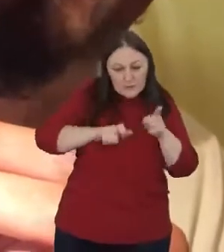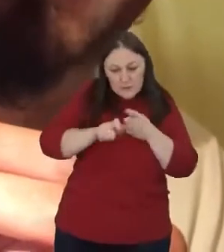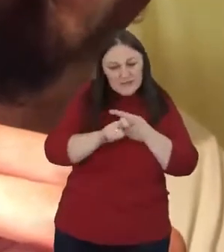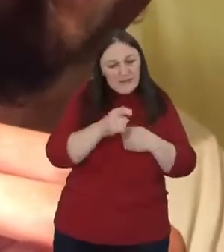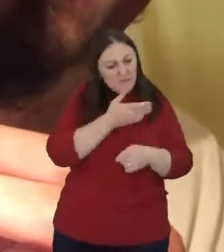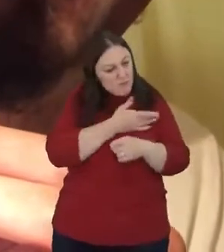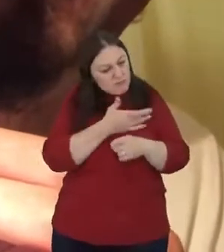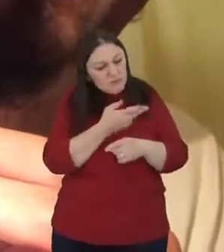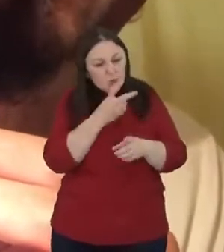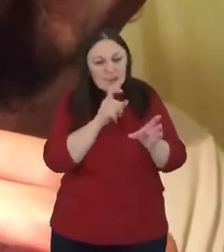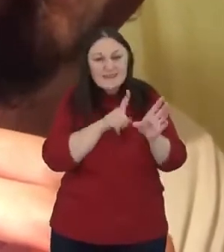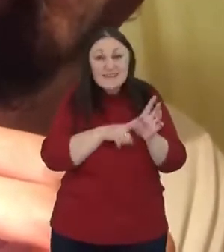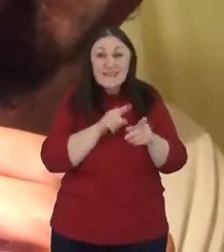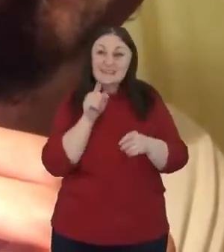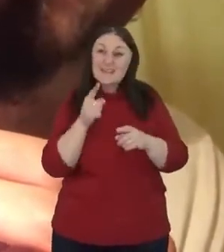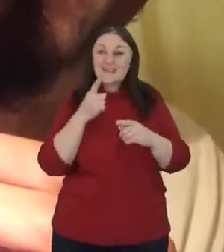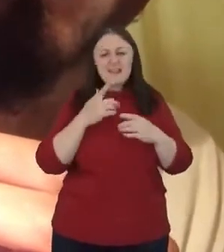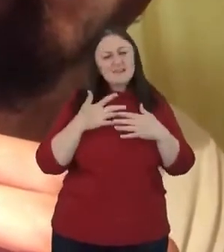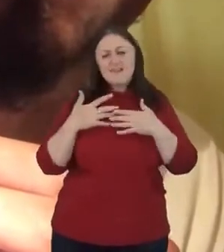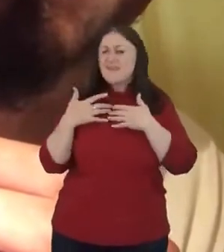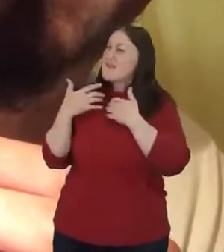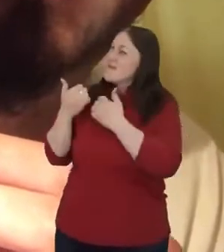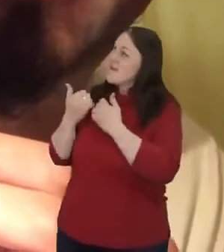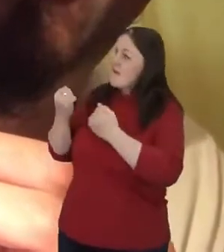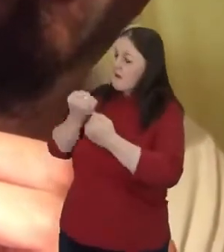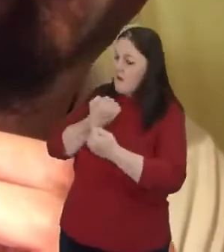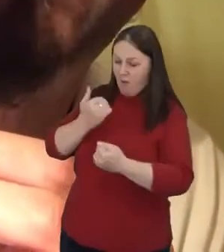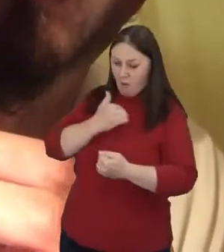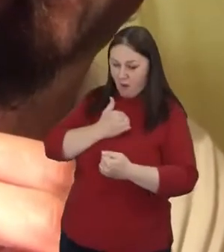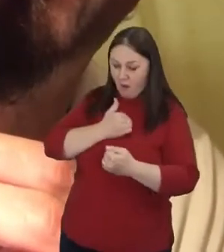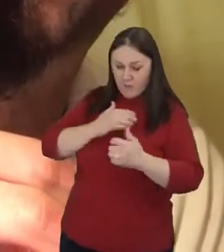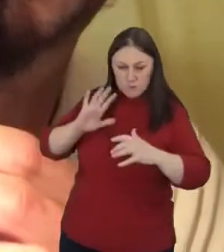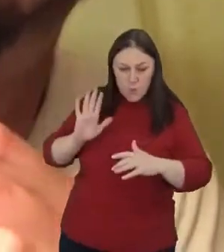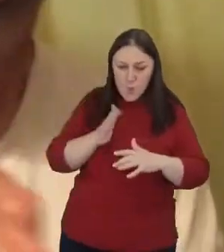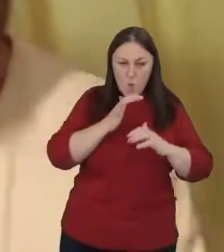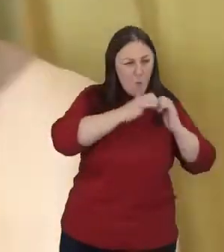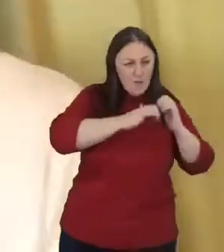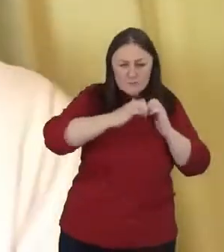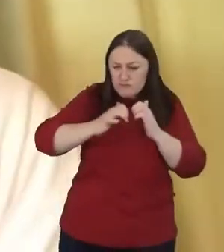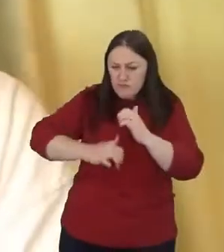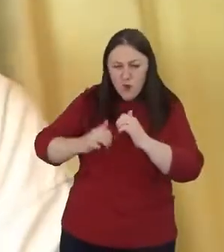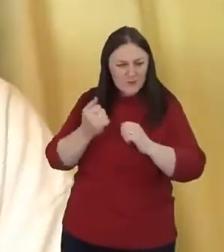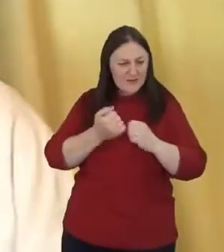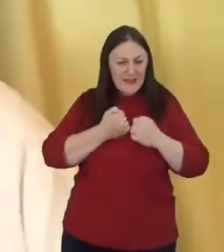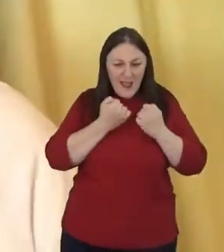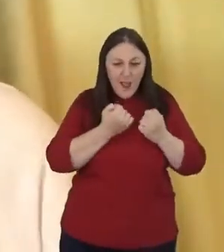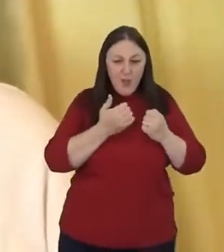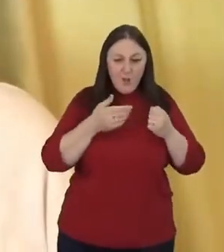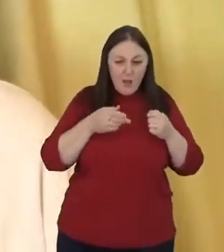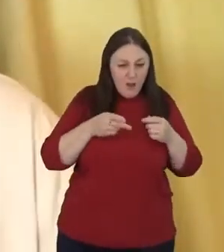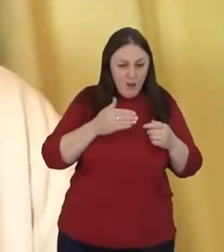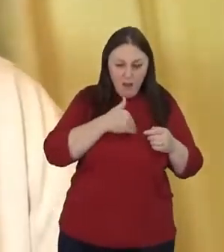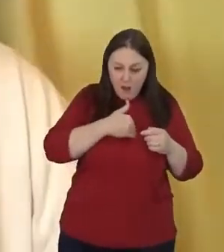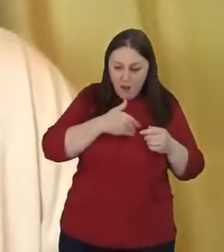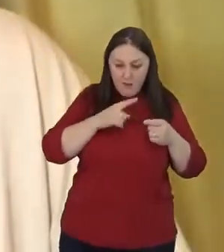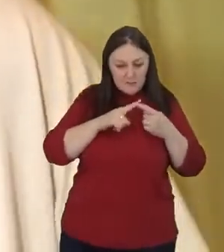And it says, heal our hearts. Heal all that is broken in our hearts, in our streets, and in our world.